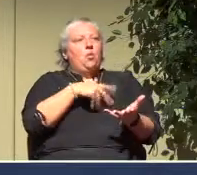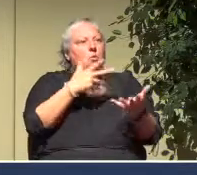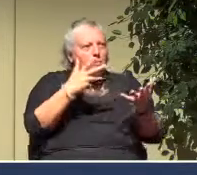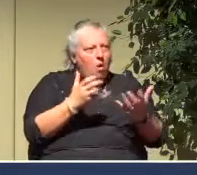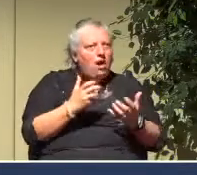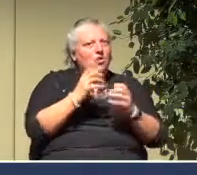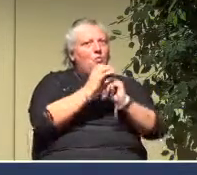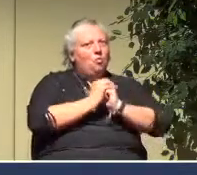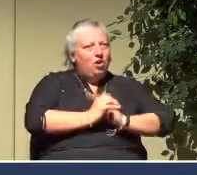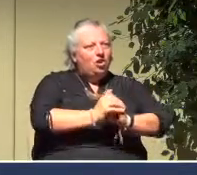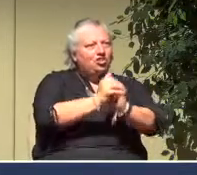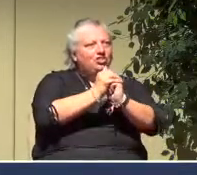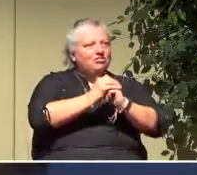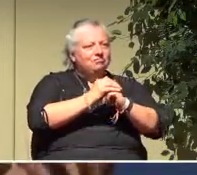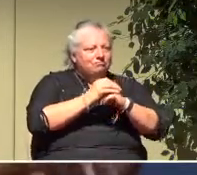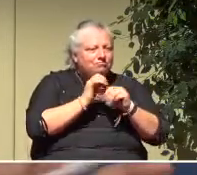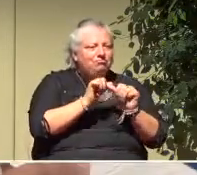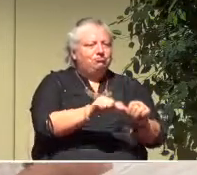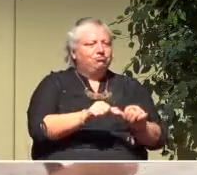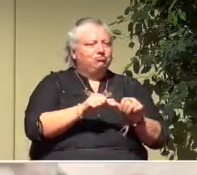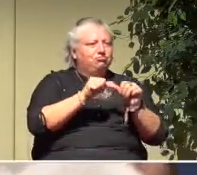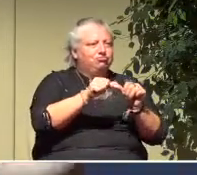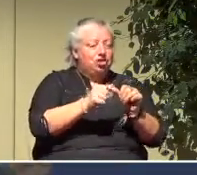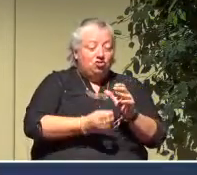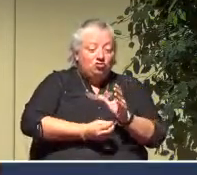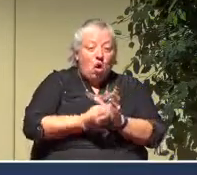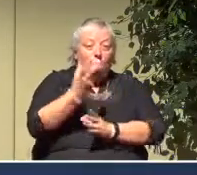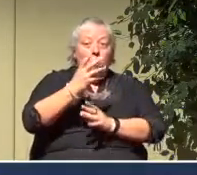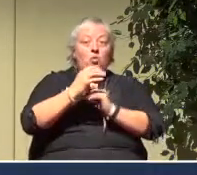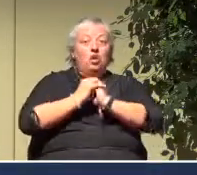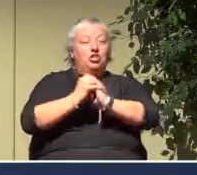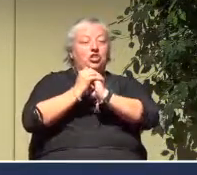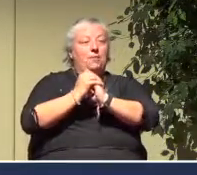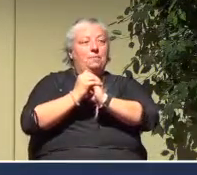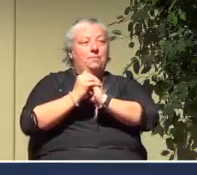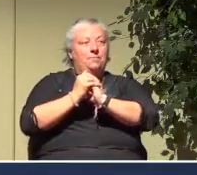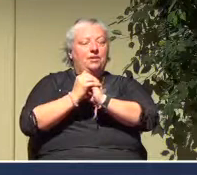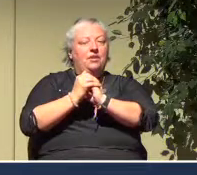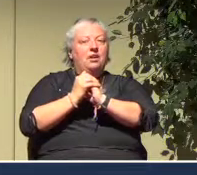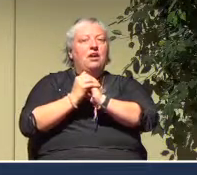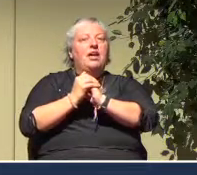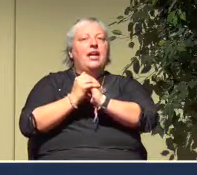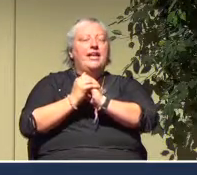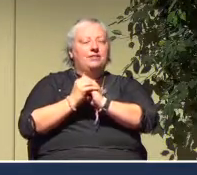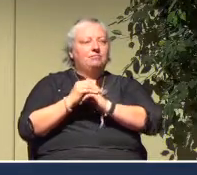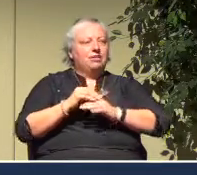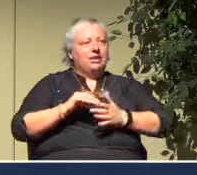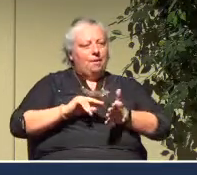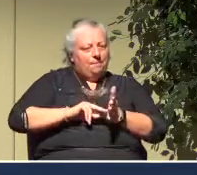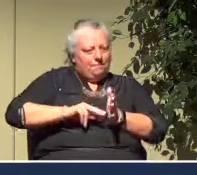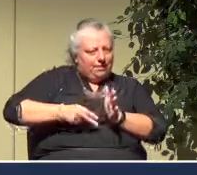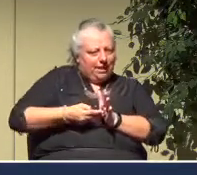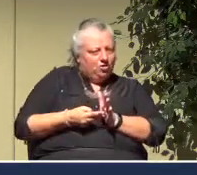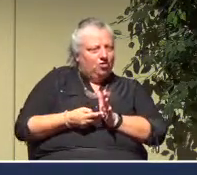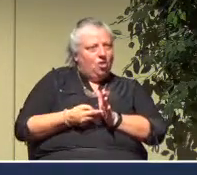We want to grow in worship. We want to cultivate worship and be intentional about that. So that